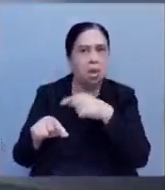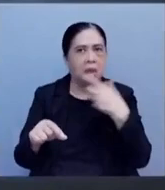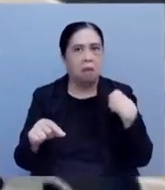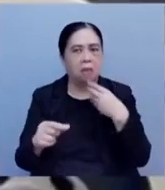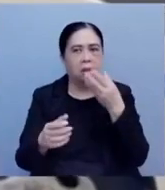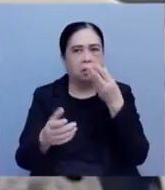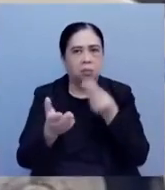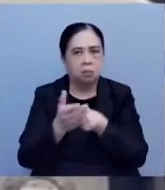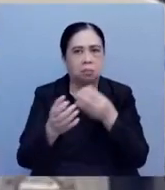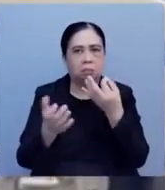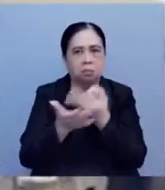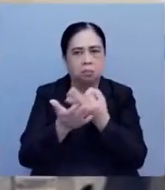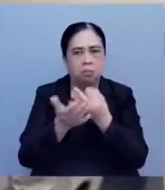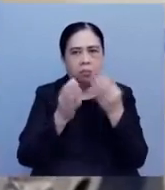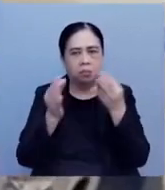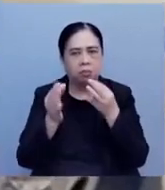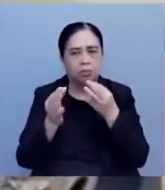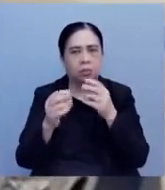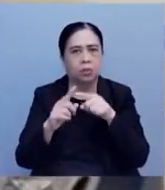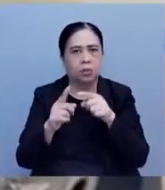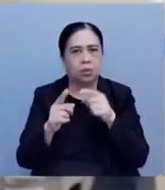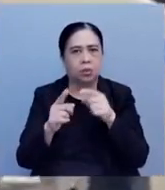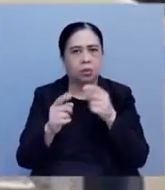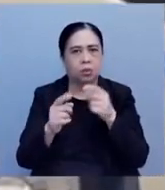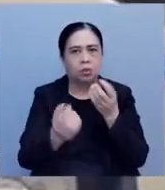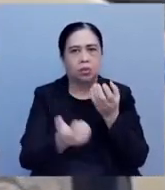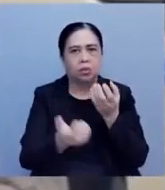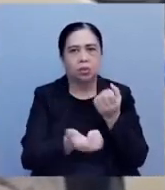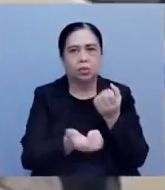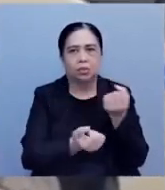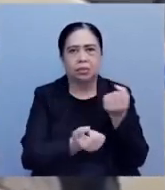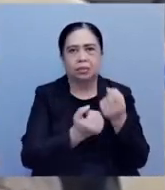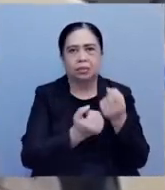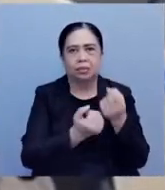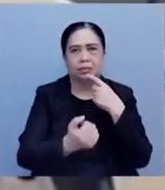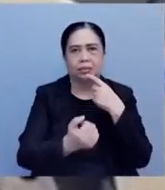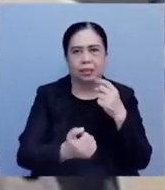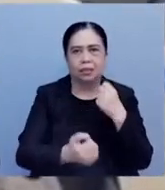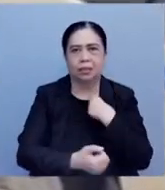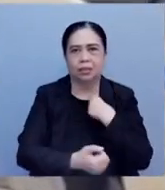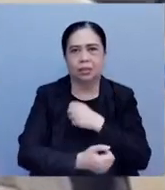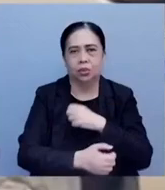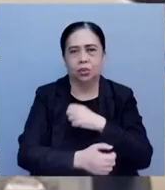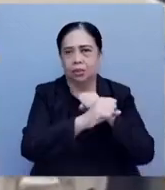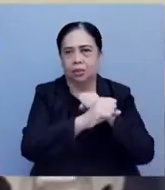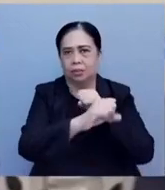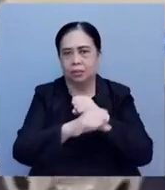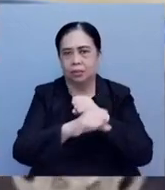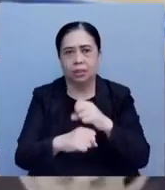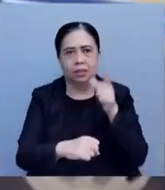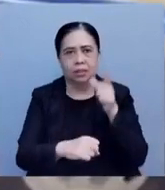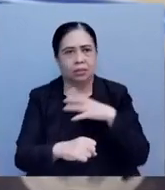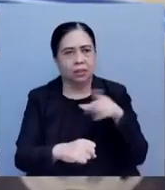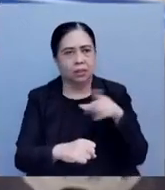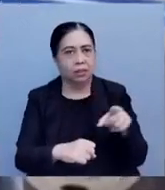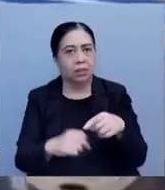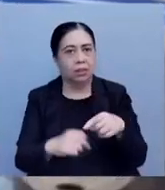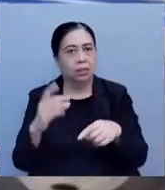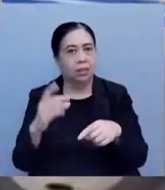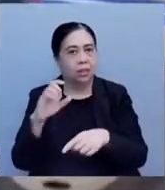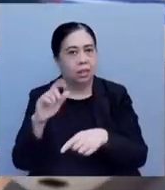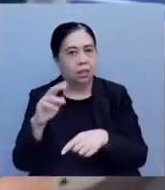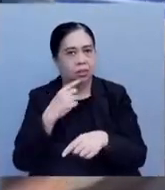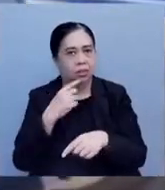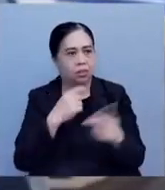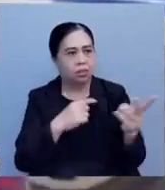money to found this former senator's senatorial campaign. De Lima's lawyer, Dino de Leon, says the two men admitted their